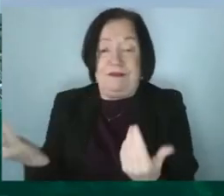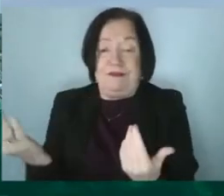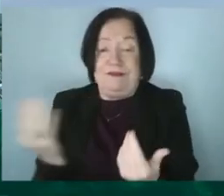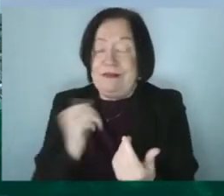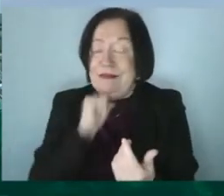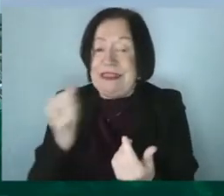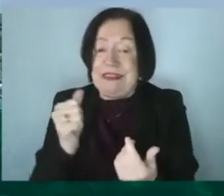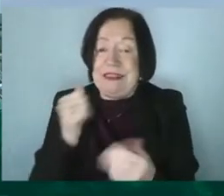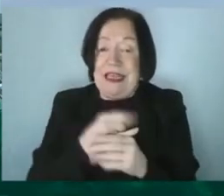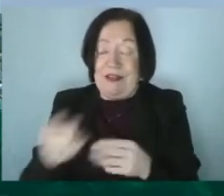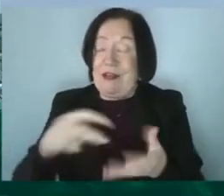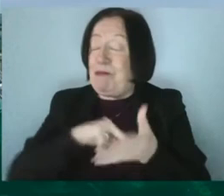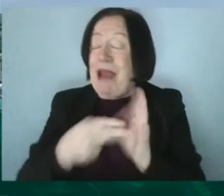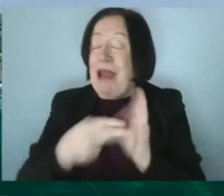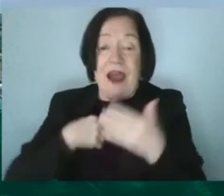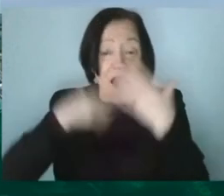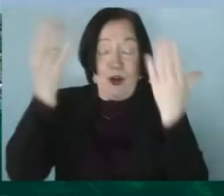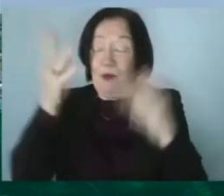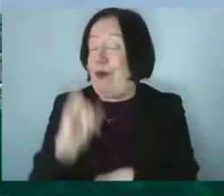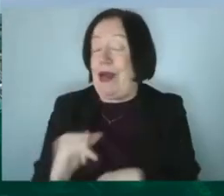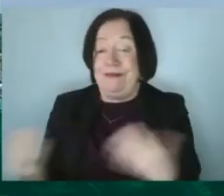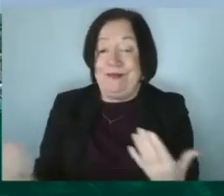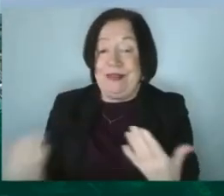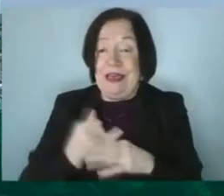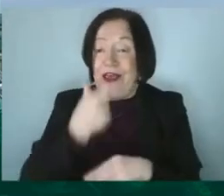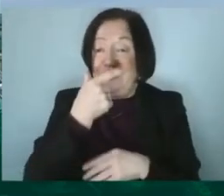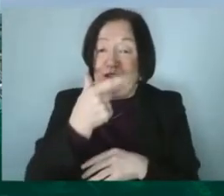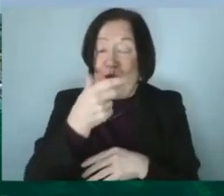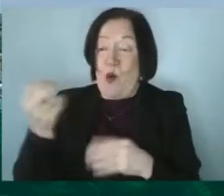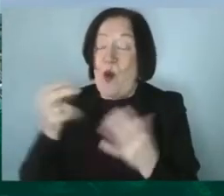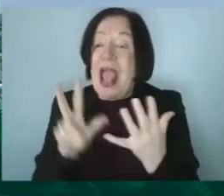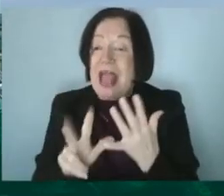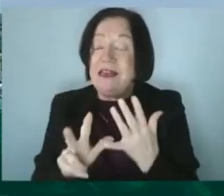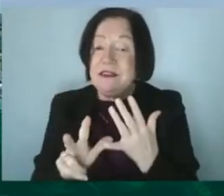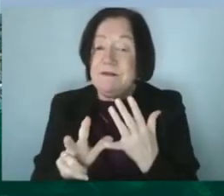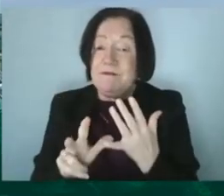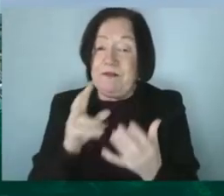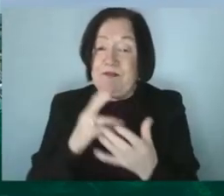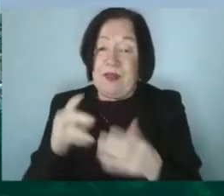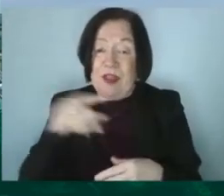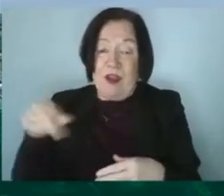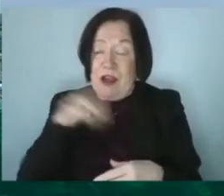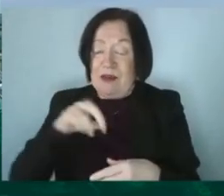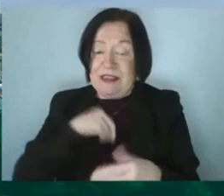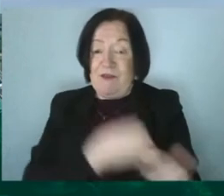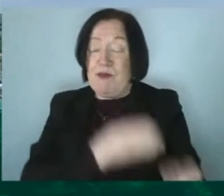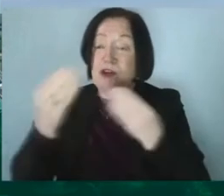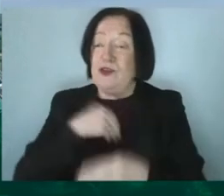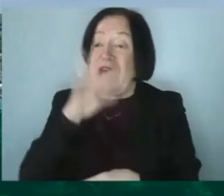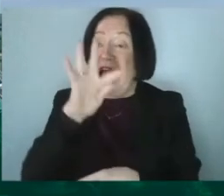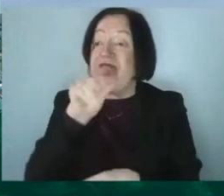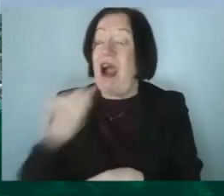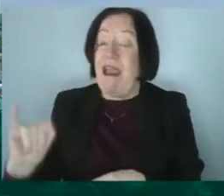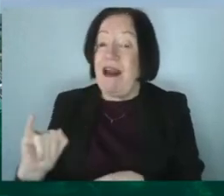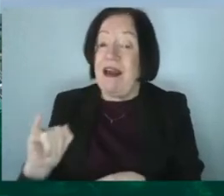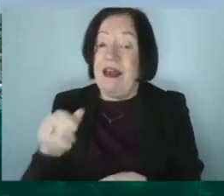in the strategic plan i don't know why in 2008 when when um myself brought this to the fba they they they